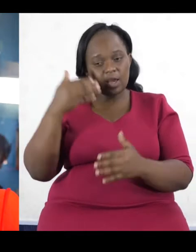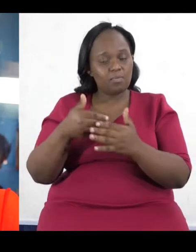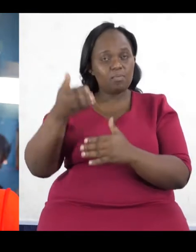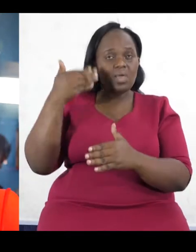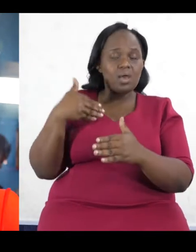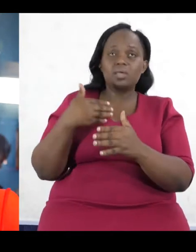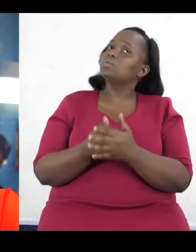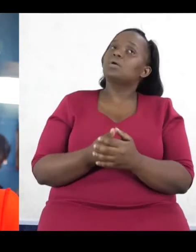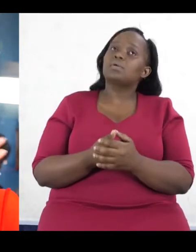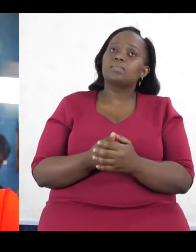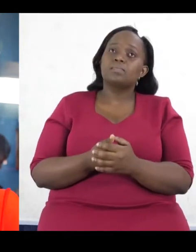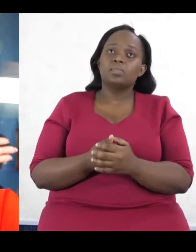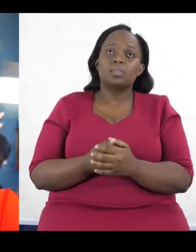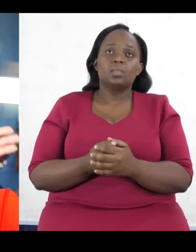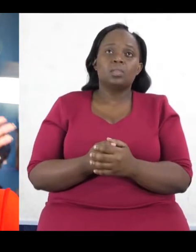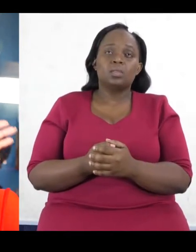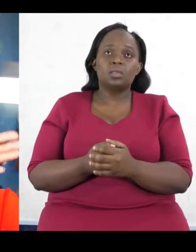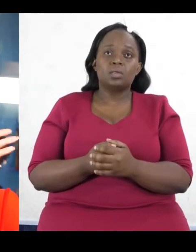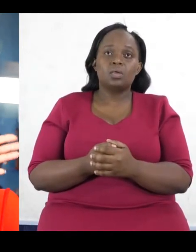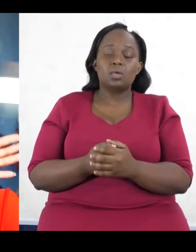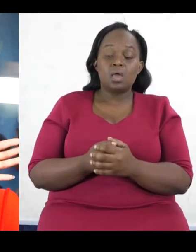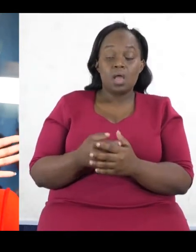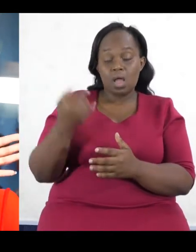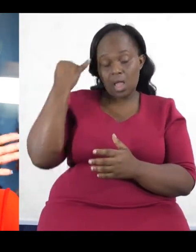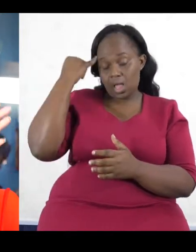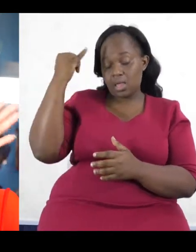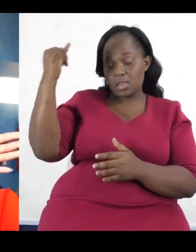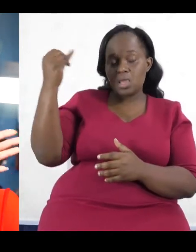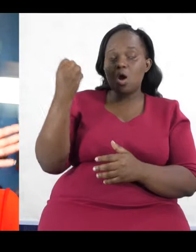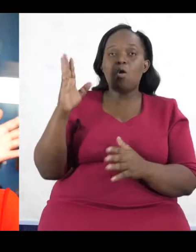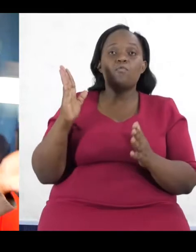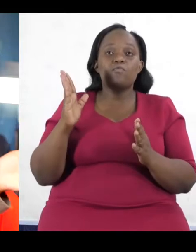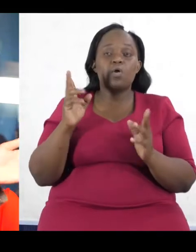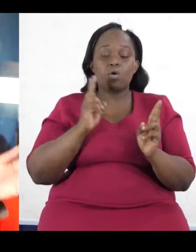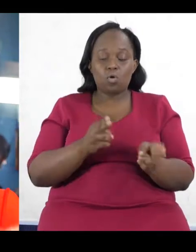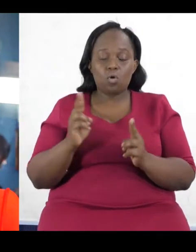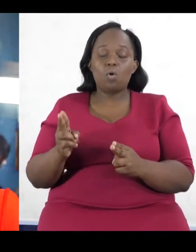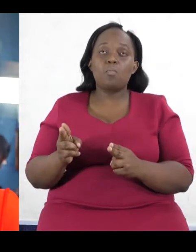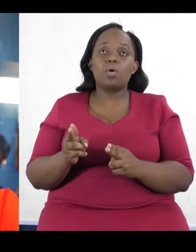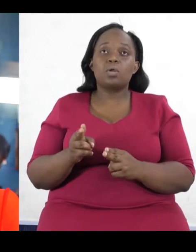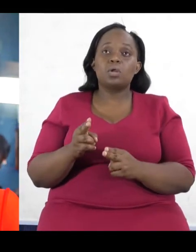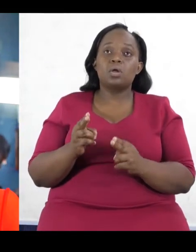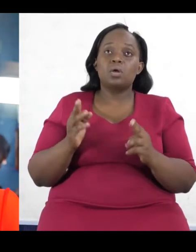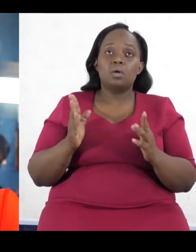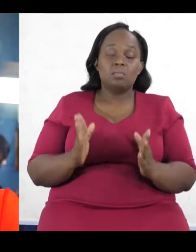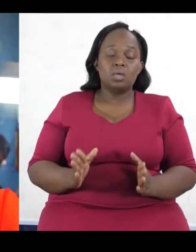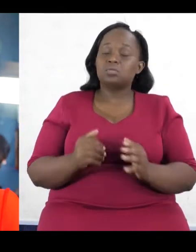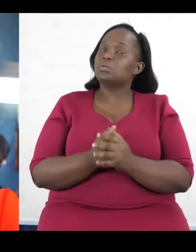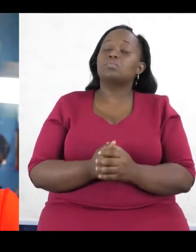monanchi, like there's just such a disconnect between the people who we have in positions of leadership and the common man.